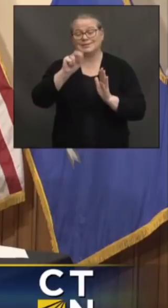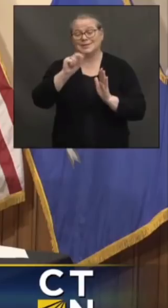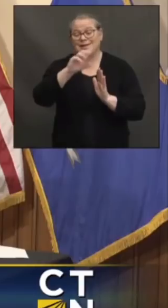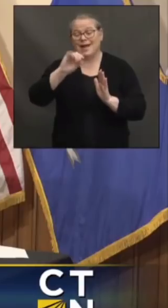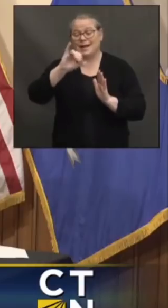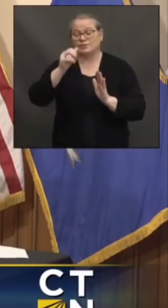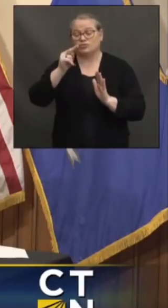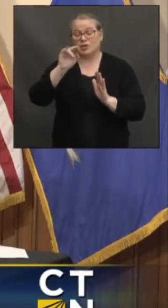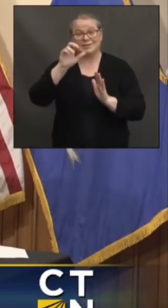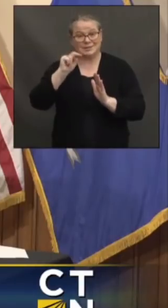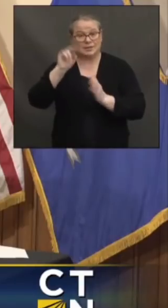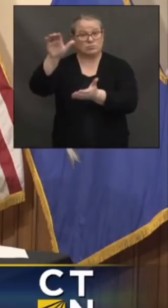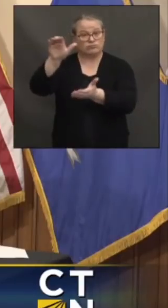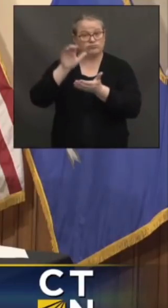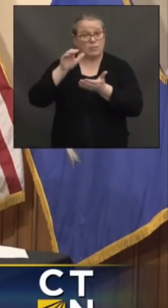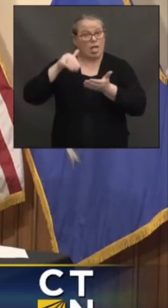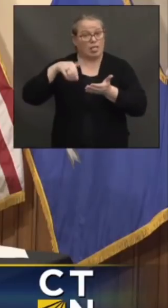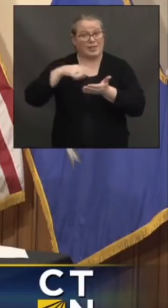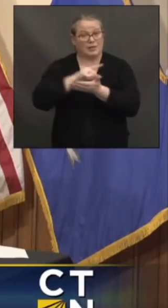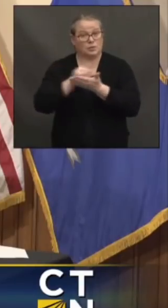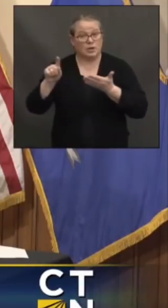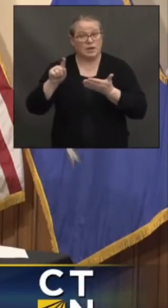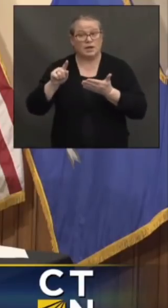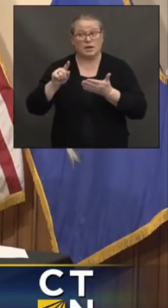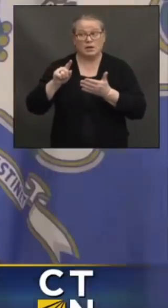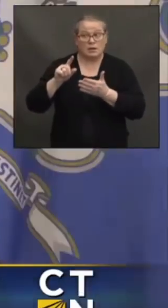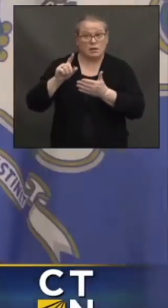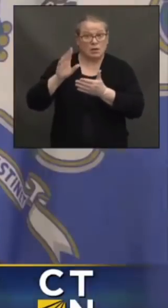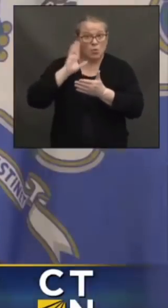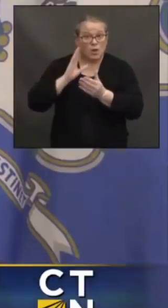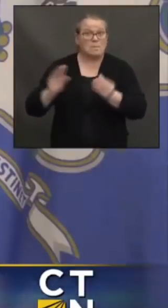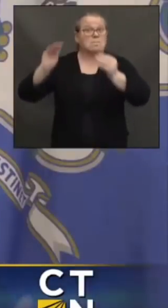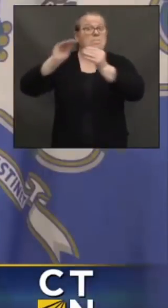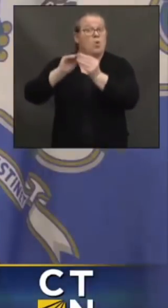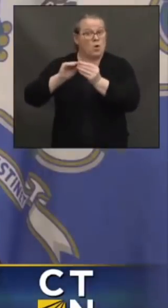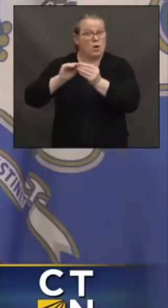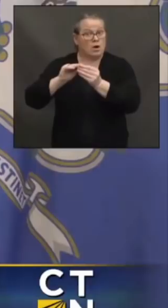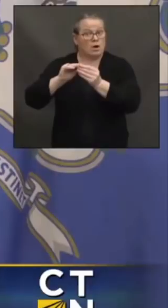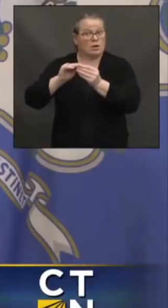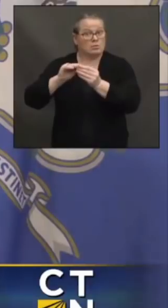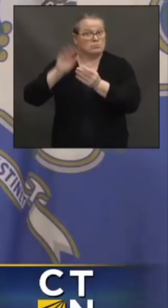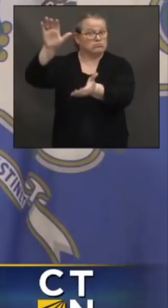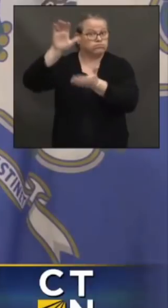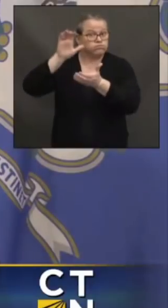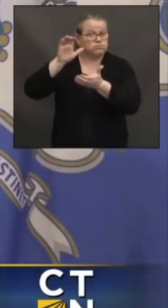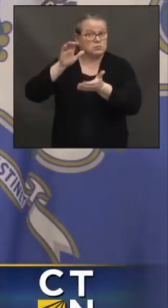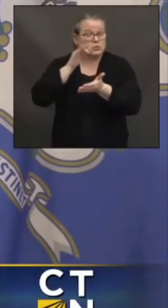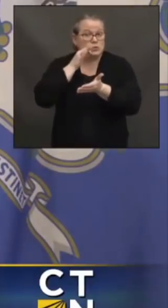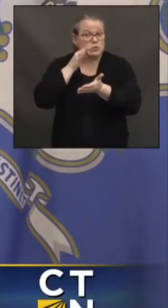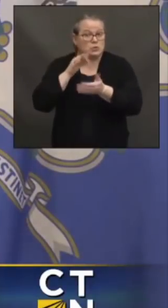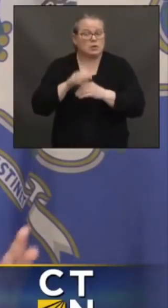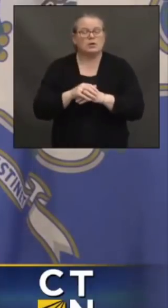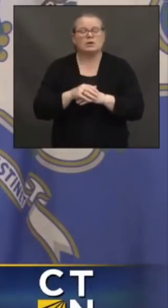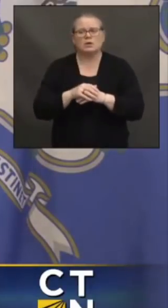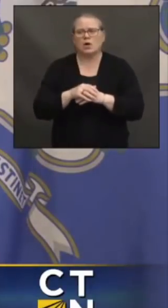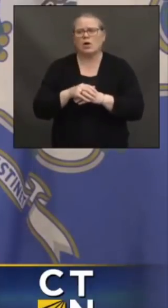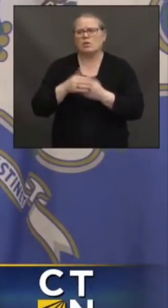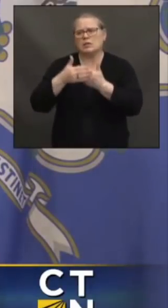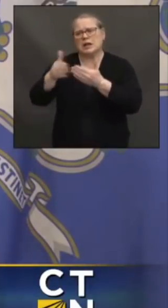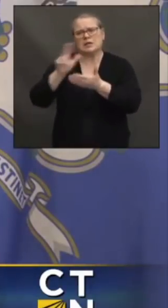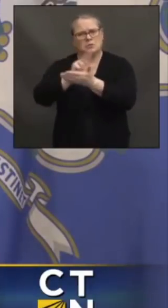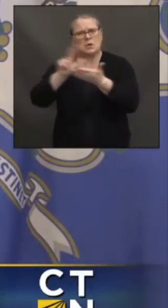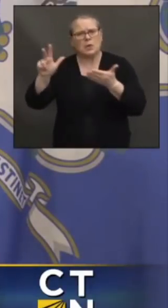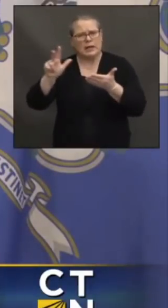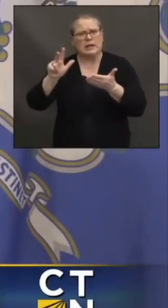vaccine supply coming to the state in the near term? We've got a pretty good three-week window. We're getting J&J again next week. You know, the COVID